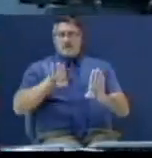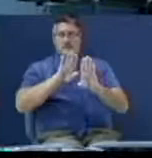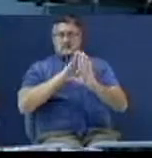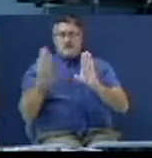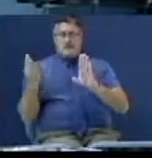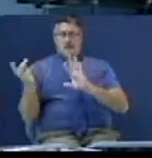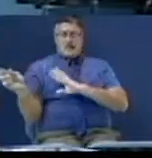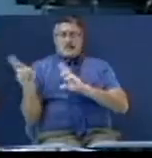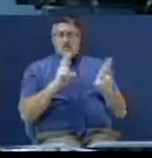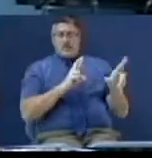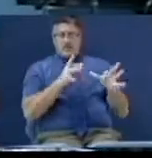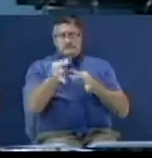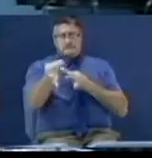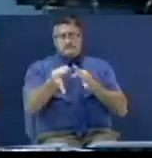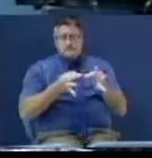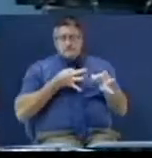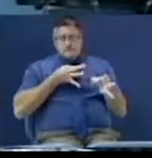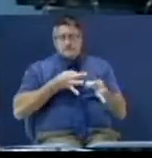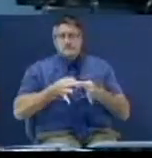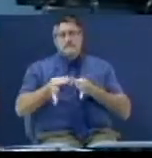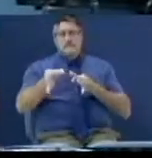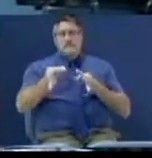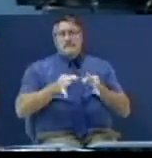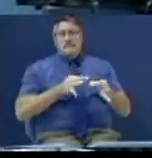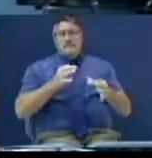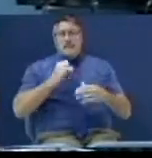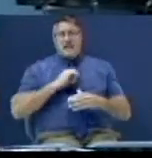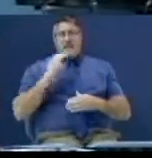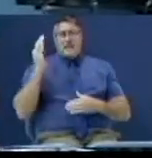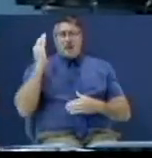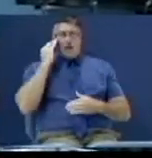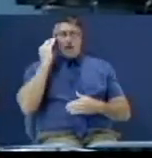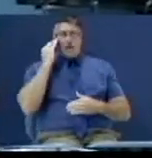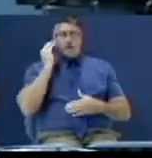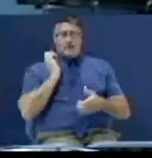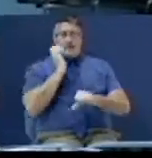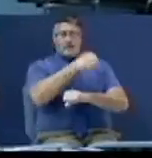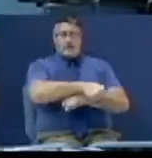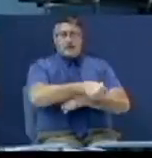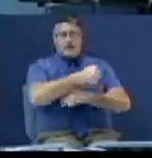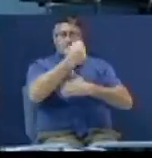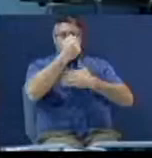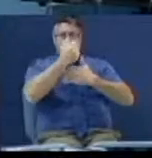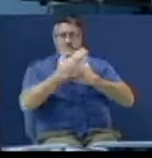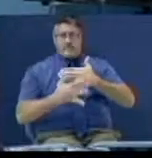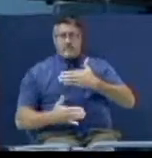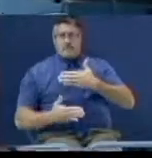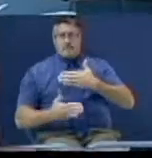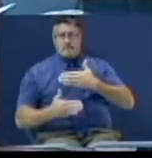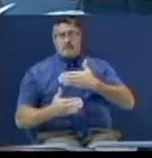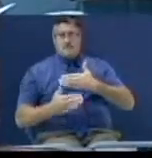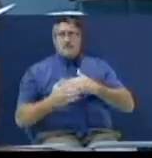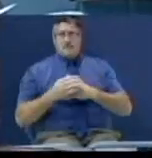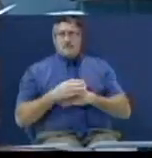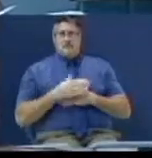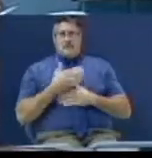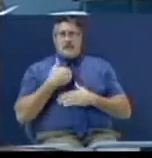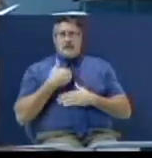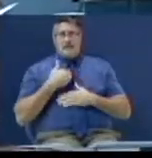I'm getting there. See, I have a confidence here. They overcame him by the blood. I have a court